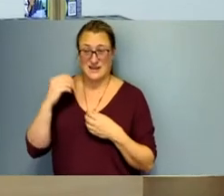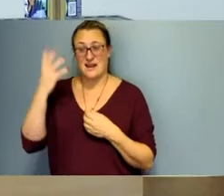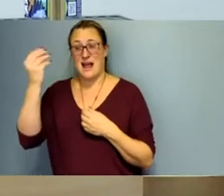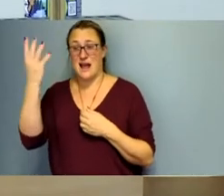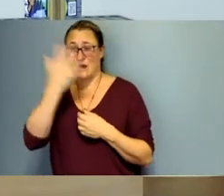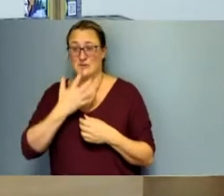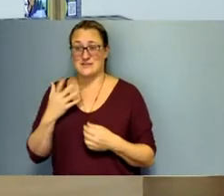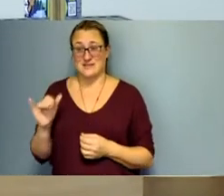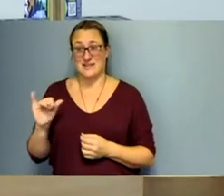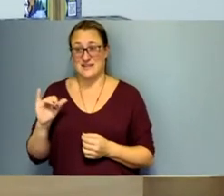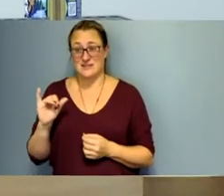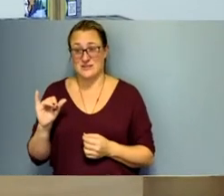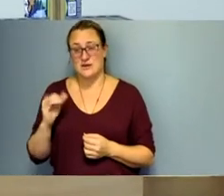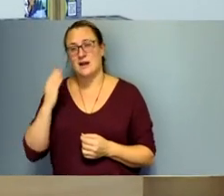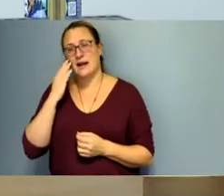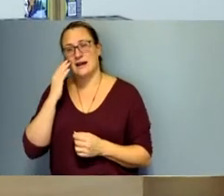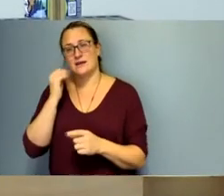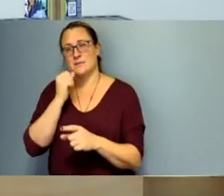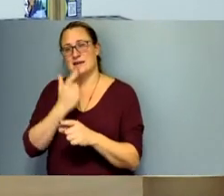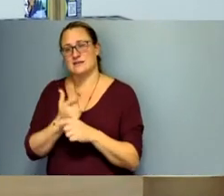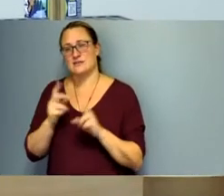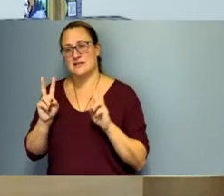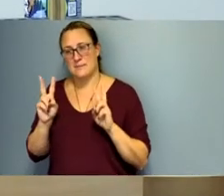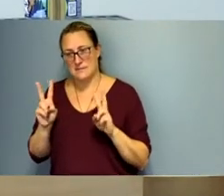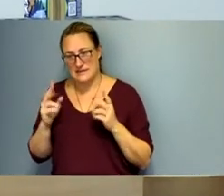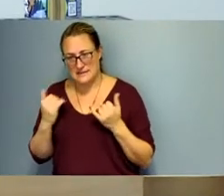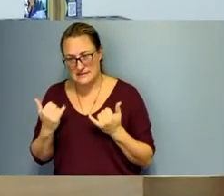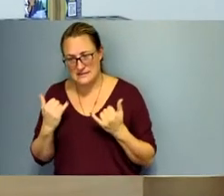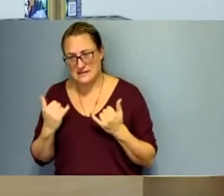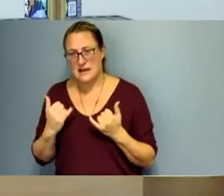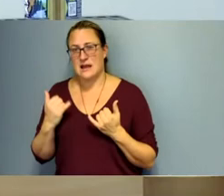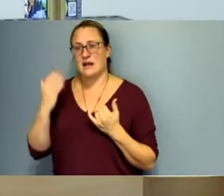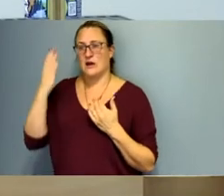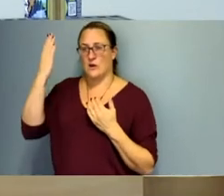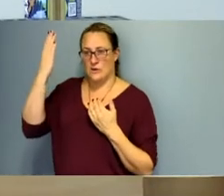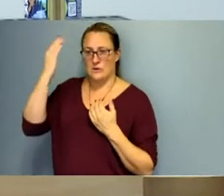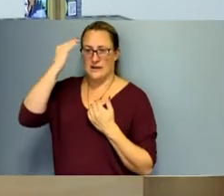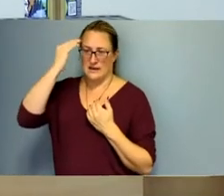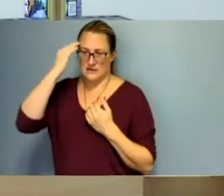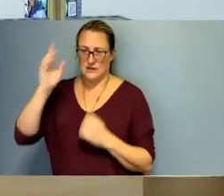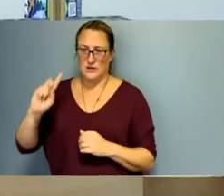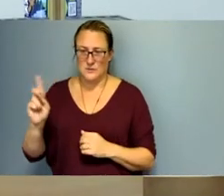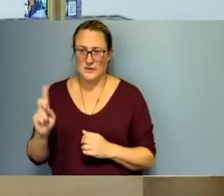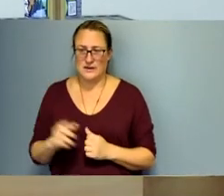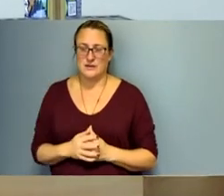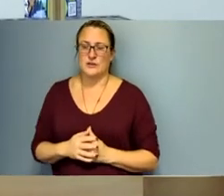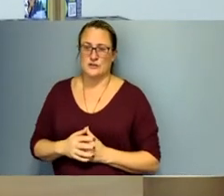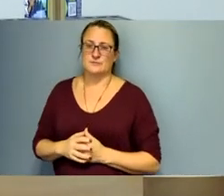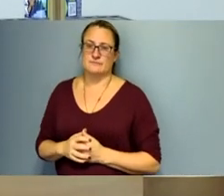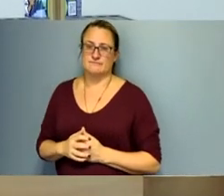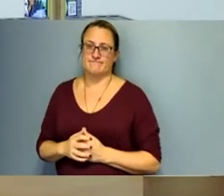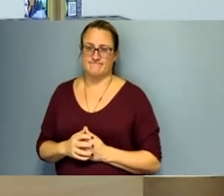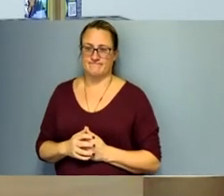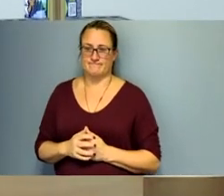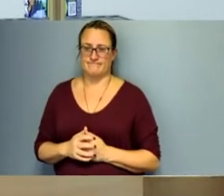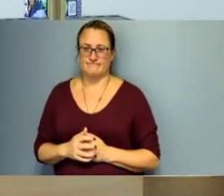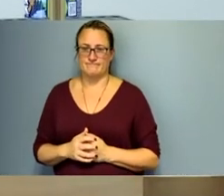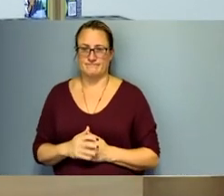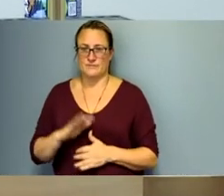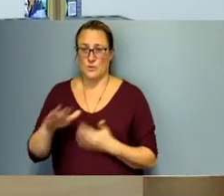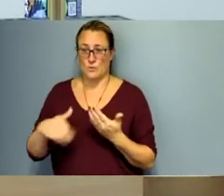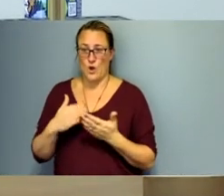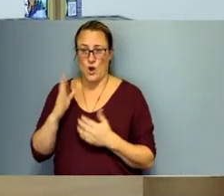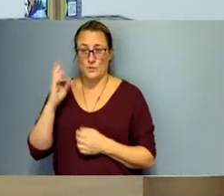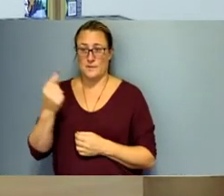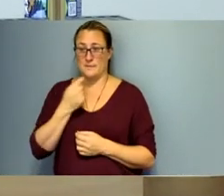i know she's at peace now and i know where she's at and uh we're all going to miss